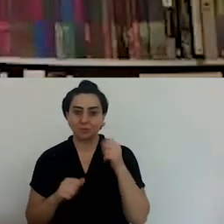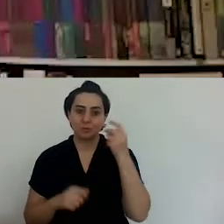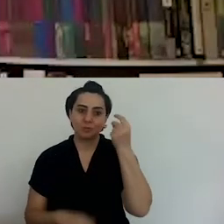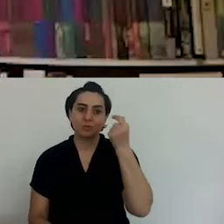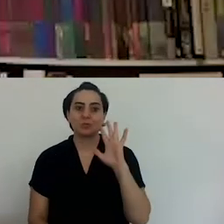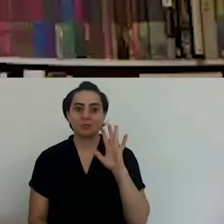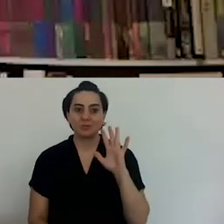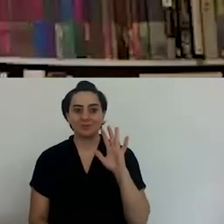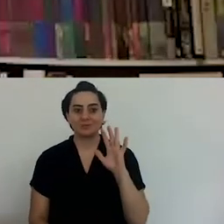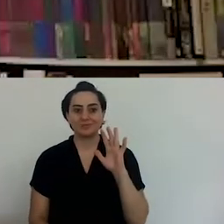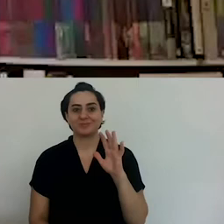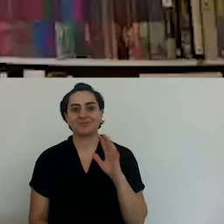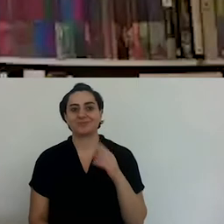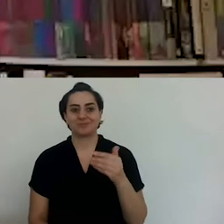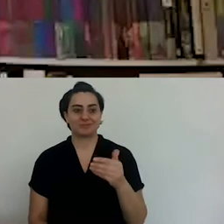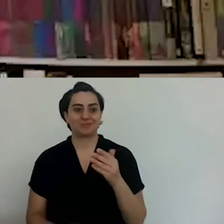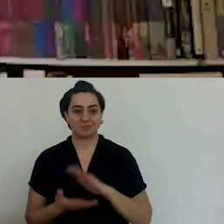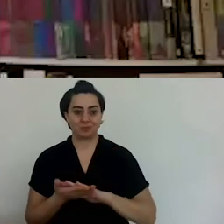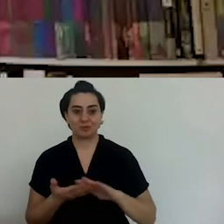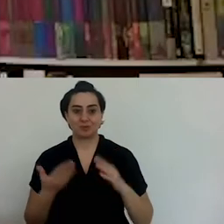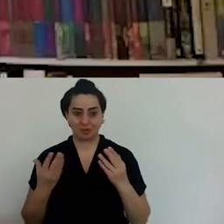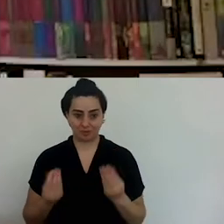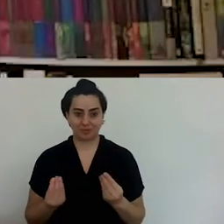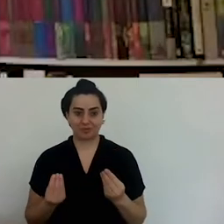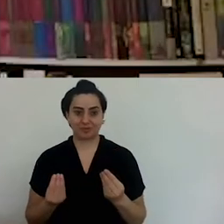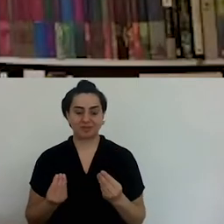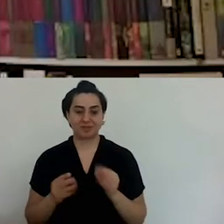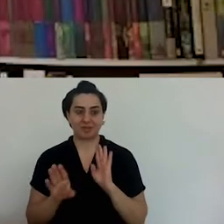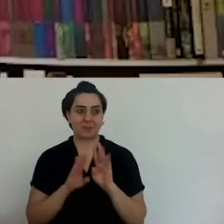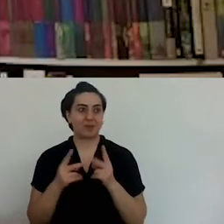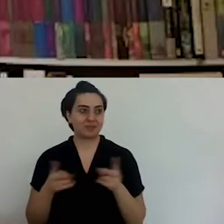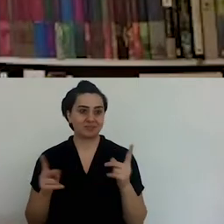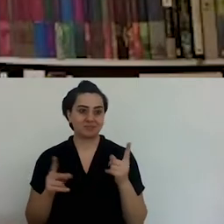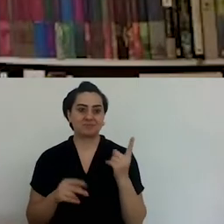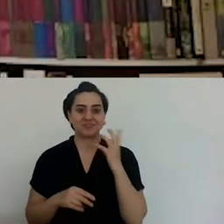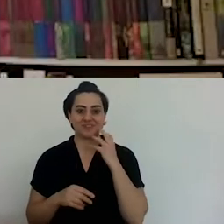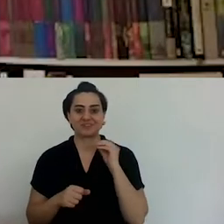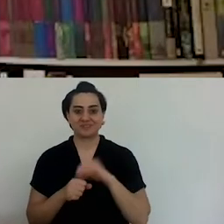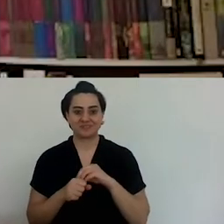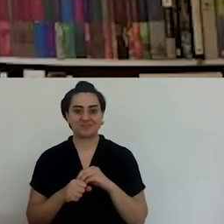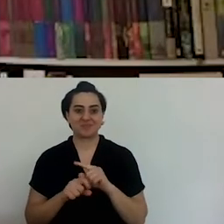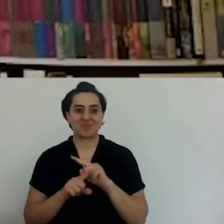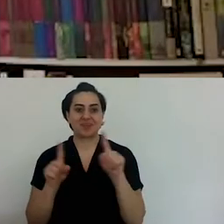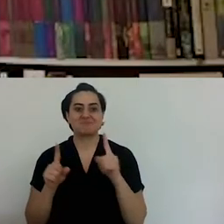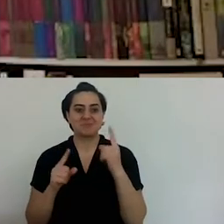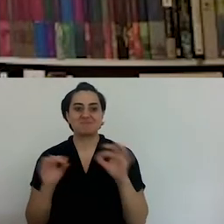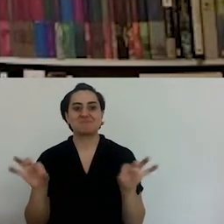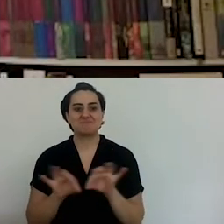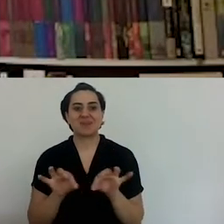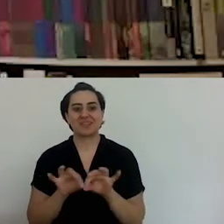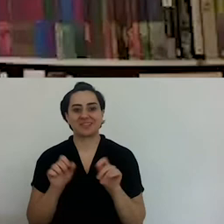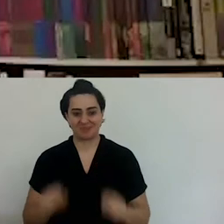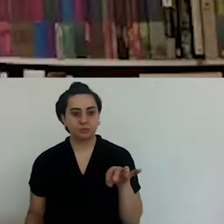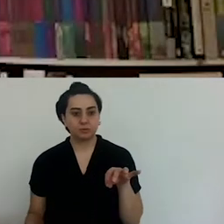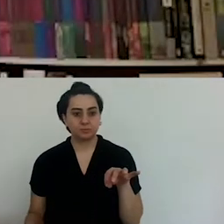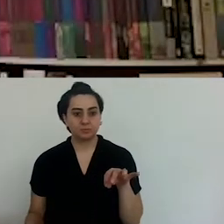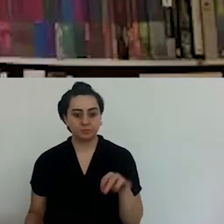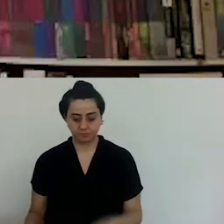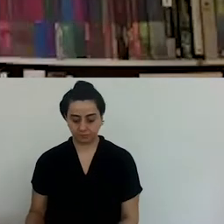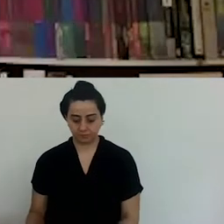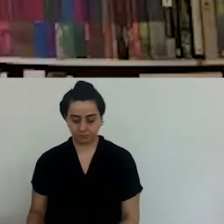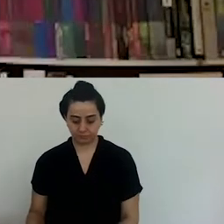foundation. If the doors are open once again, I think we should celebrate that with another Dumpling Manta event.